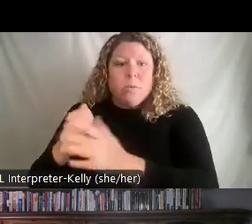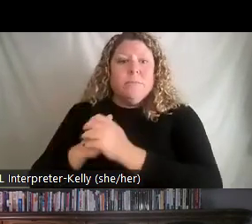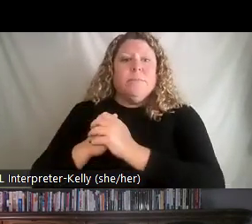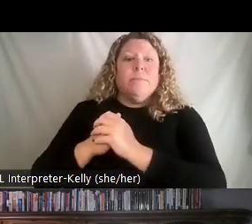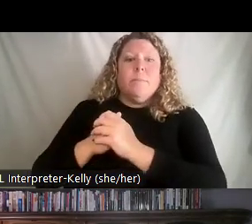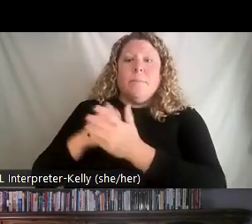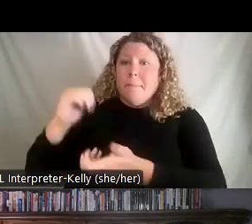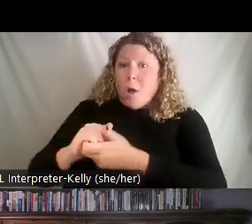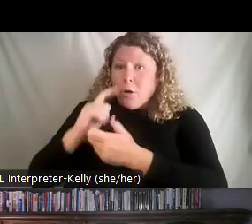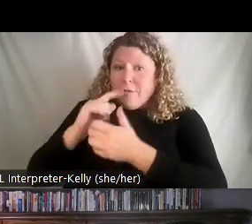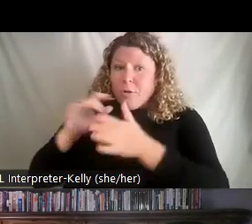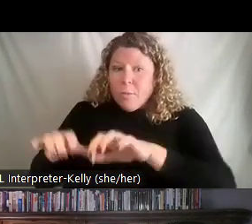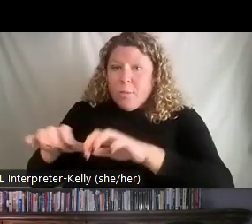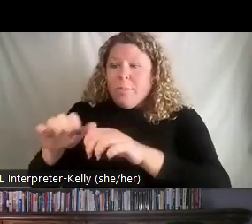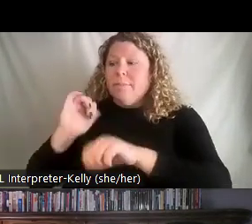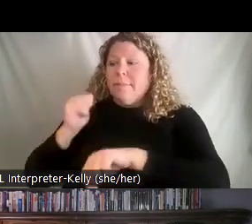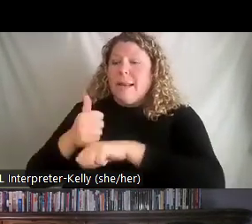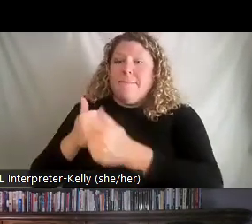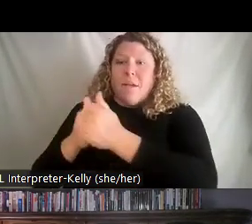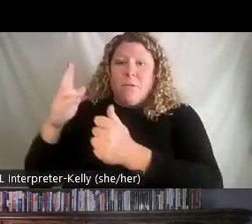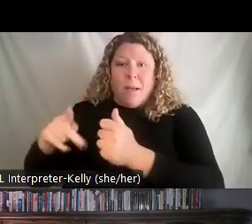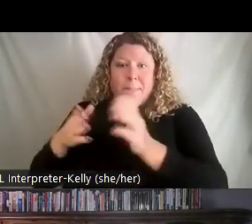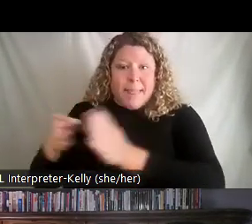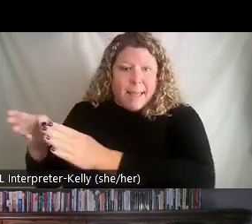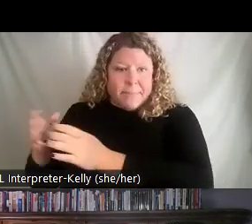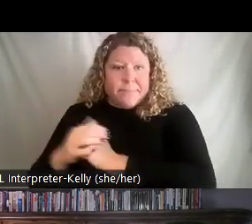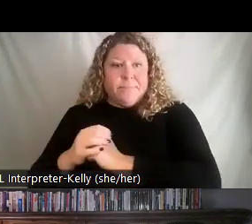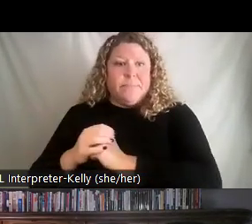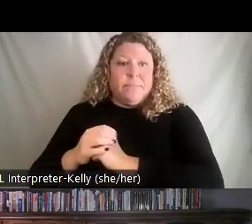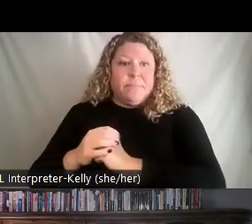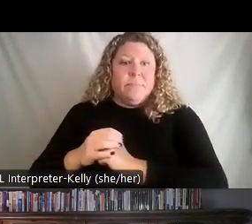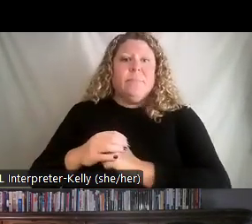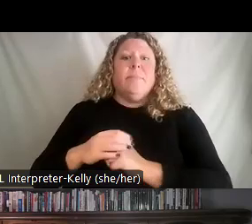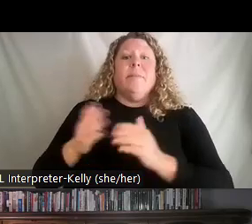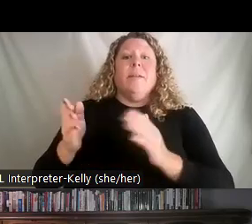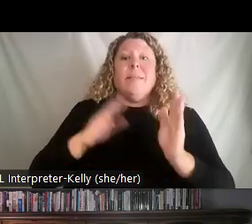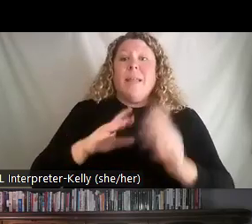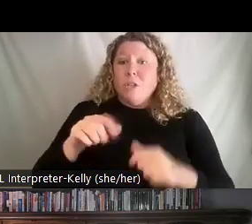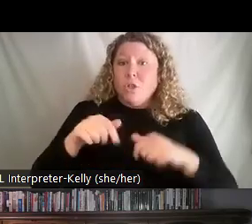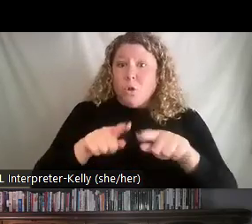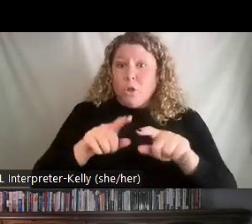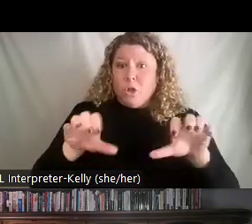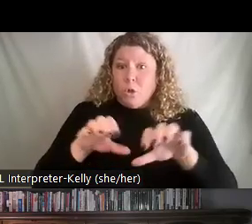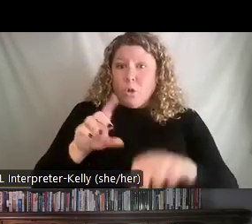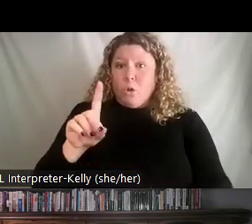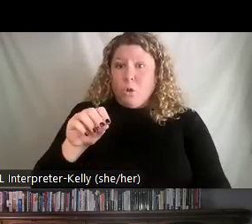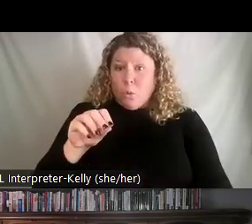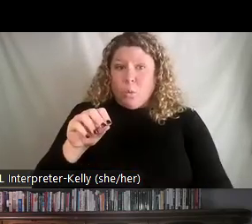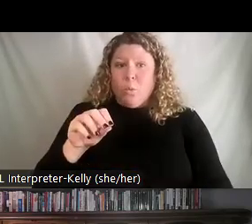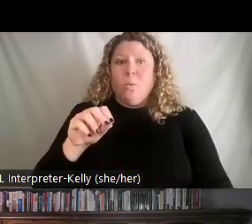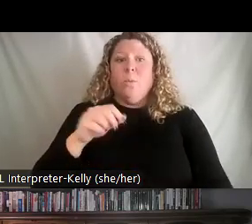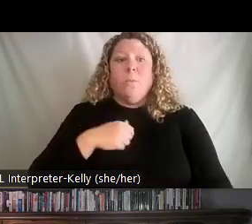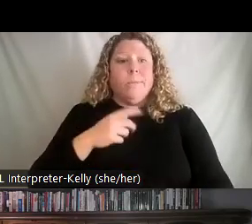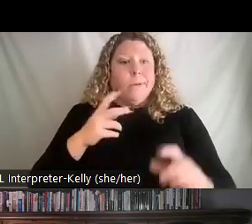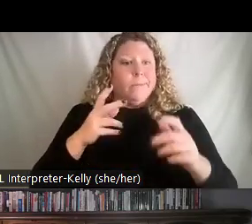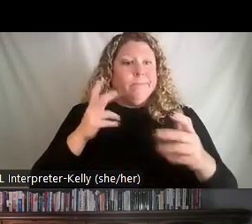know what to expect. And then we're going to assign that work in the do phase. We're going to explain the process. We're going to match their, um, our leadership